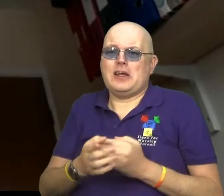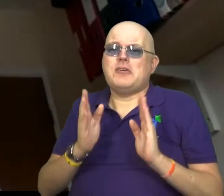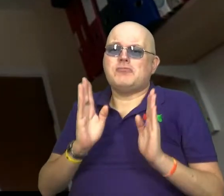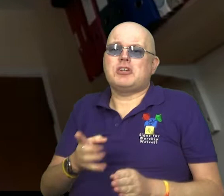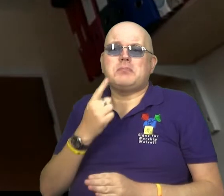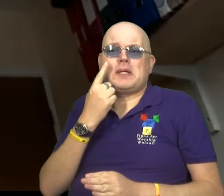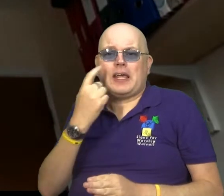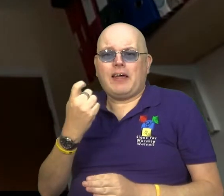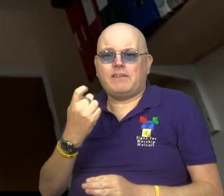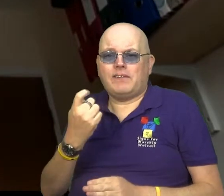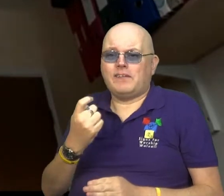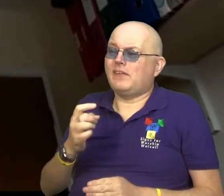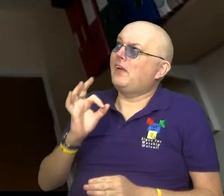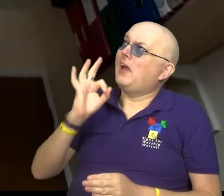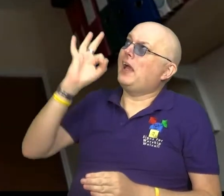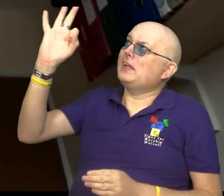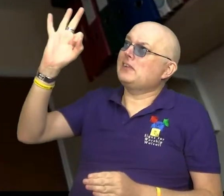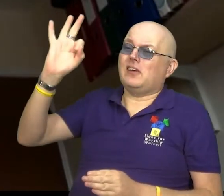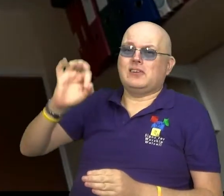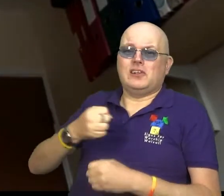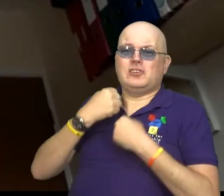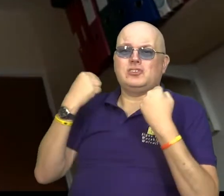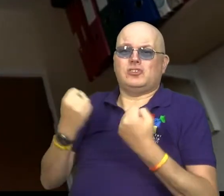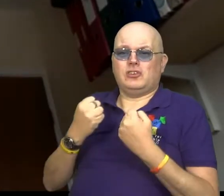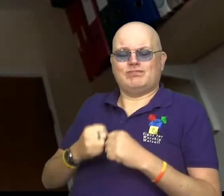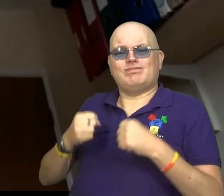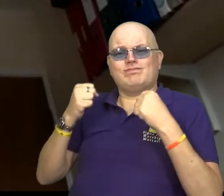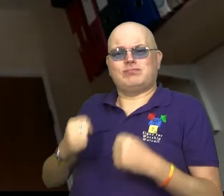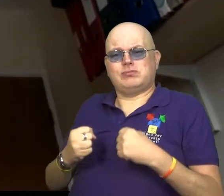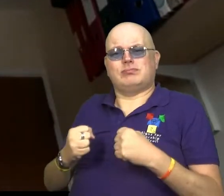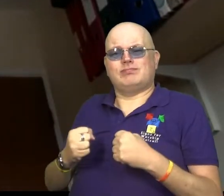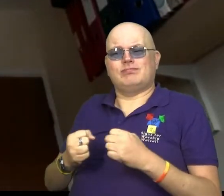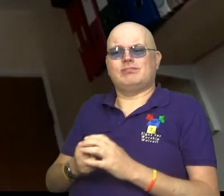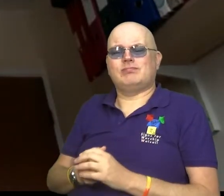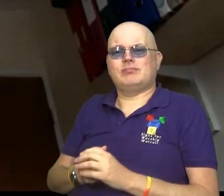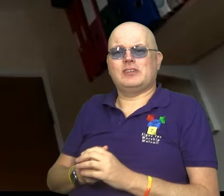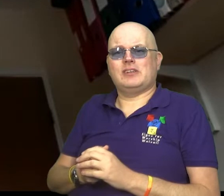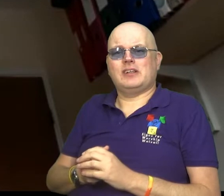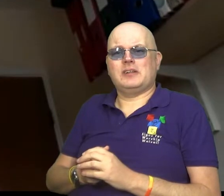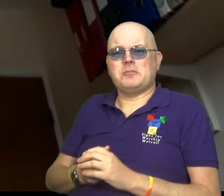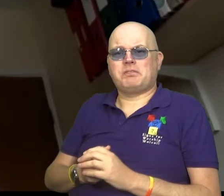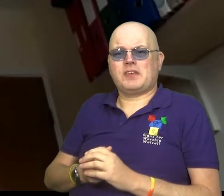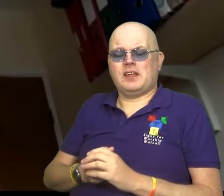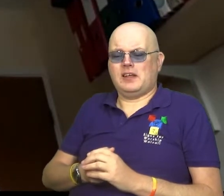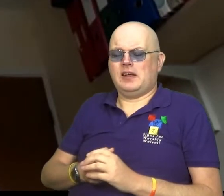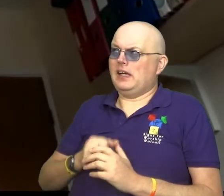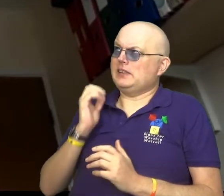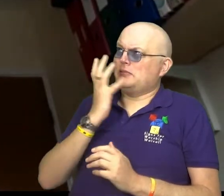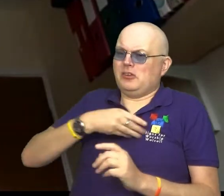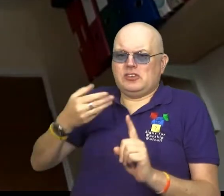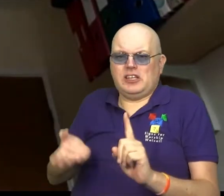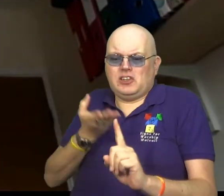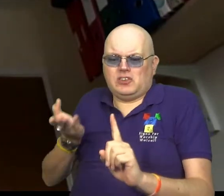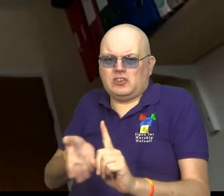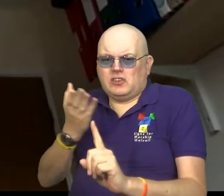Let us ask God to strengthen our resolve, bolster our